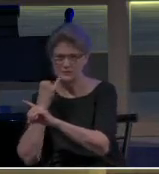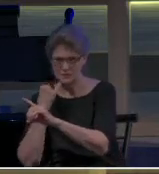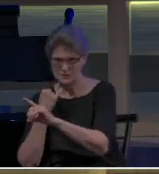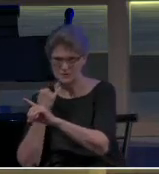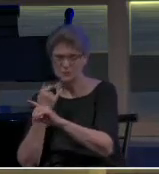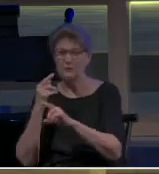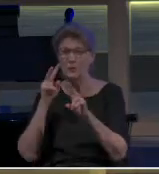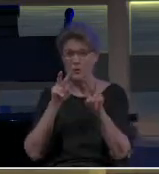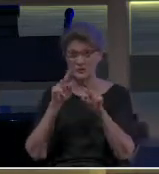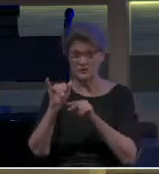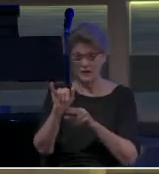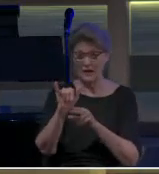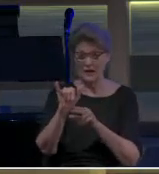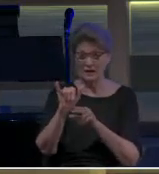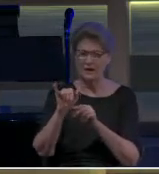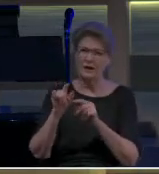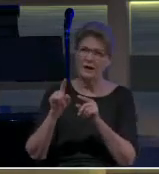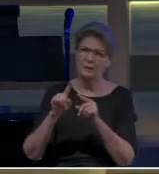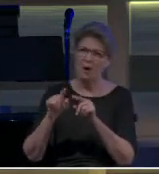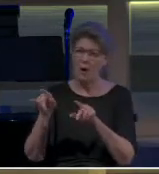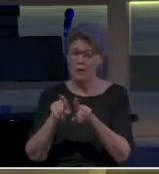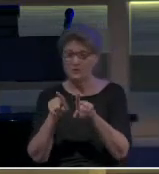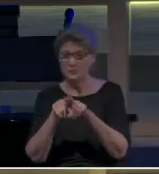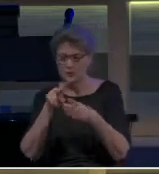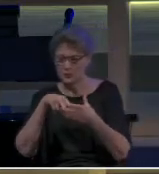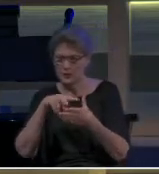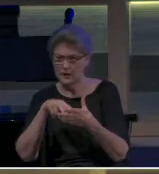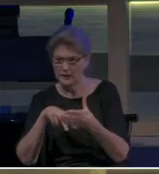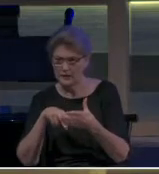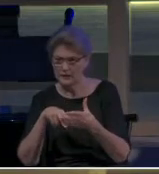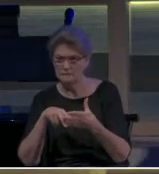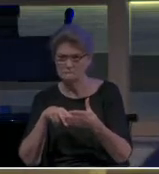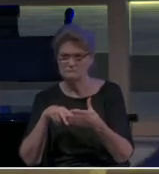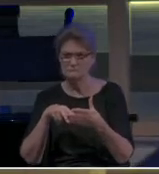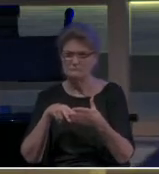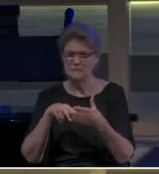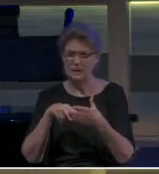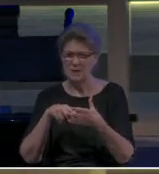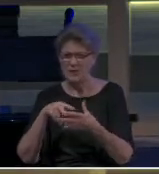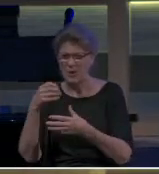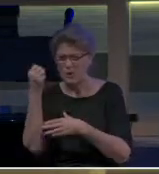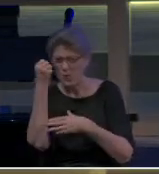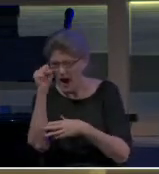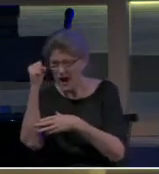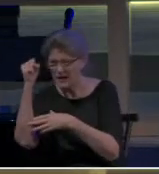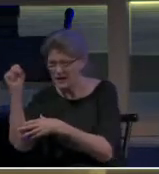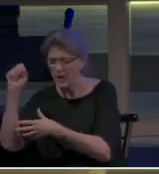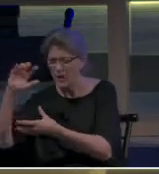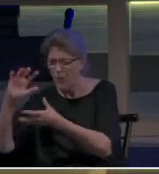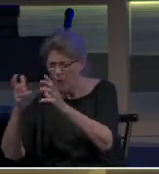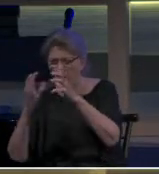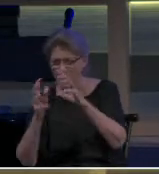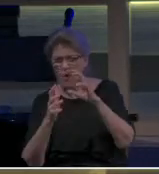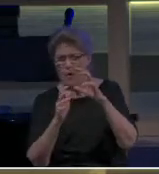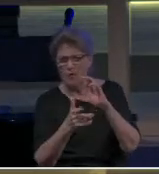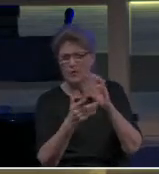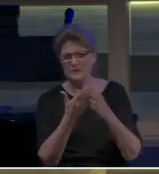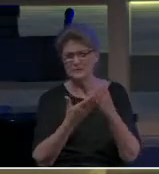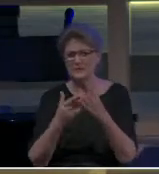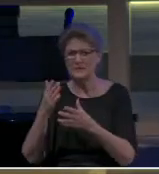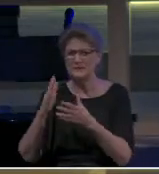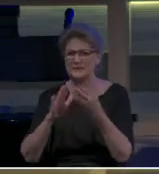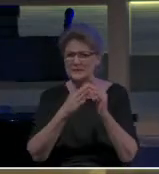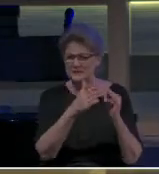watching that. And then, you know, we've also been reading about rioting that's been going on in some of the cities in